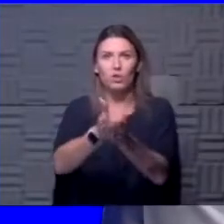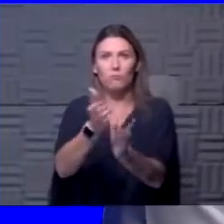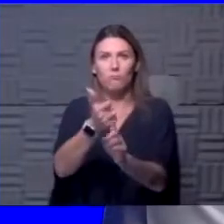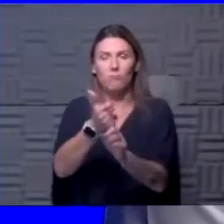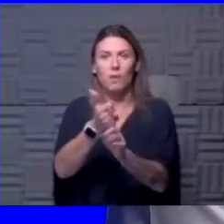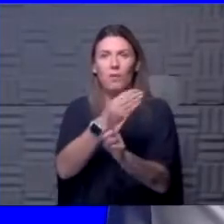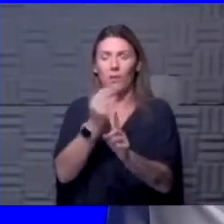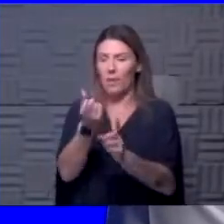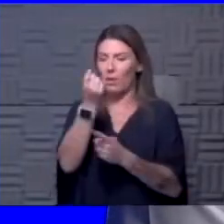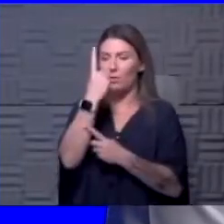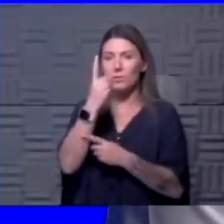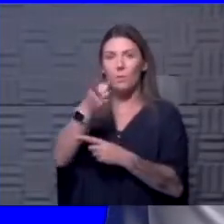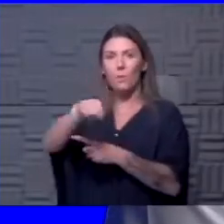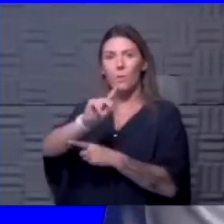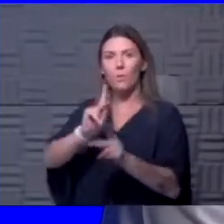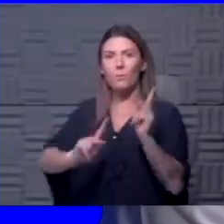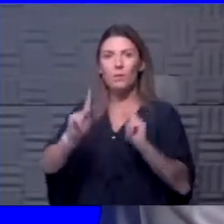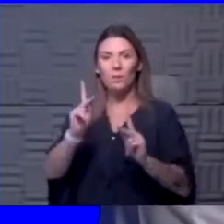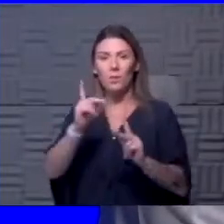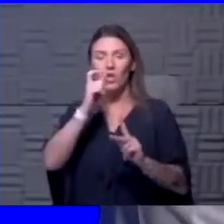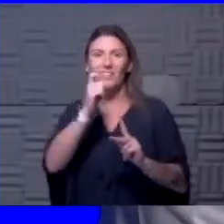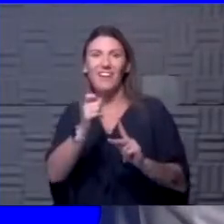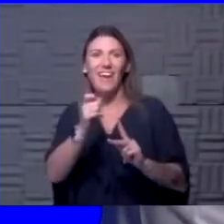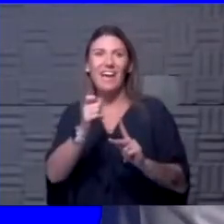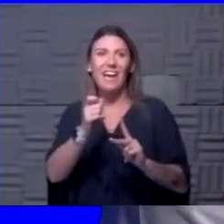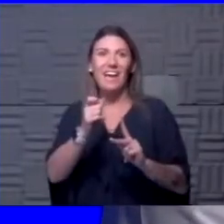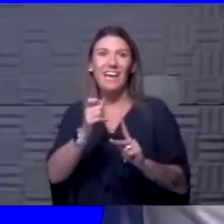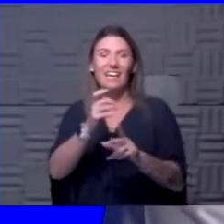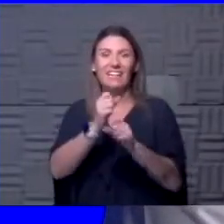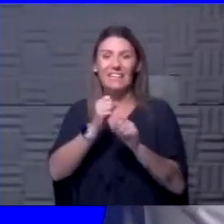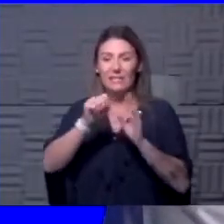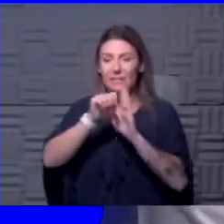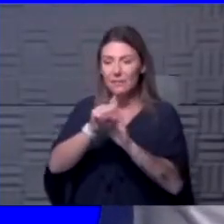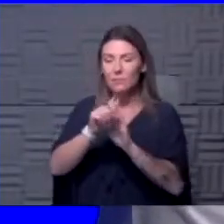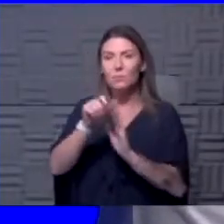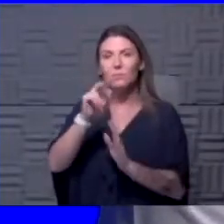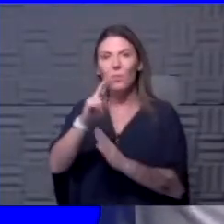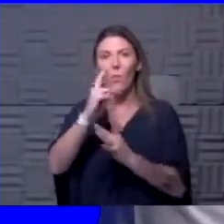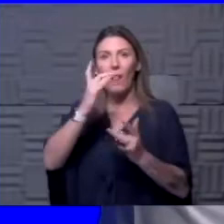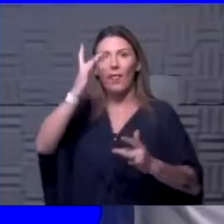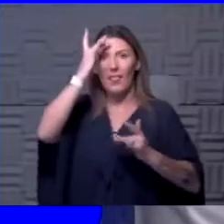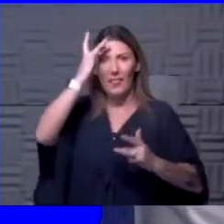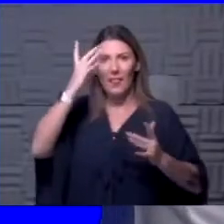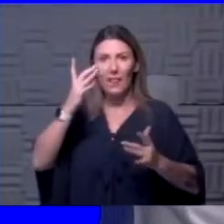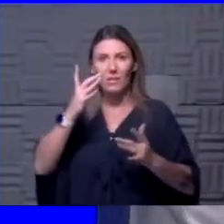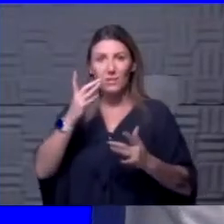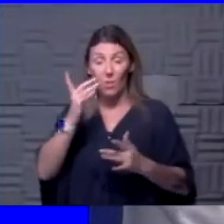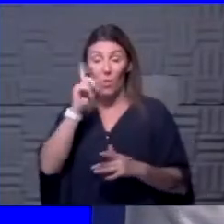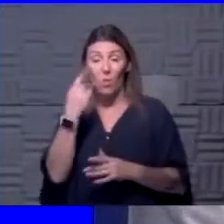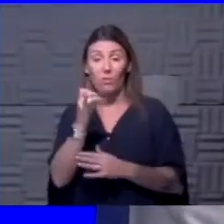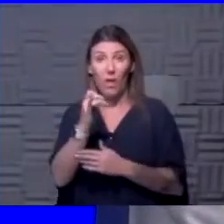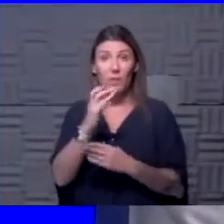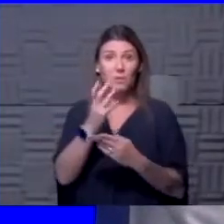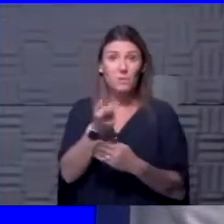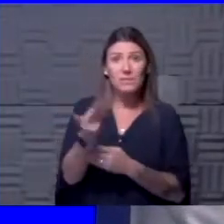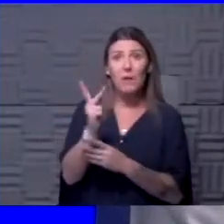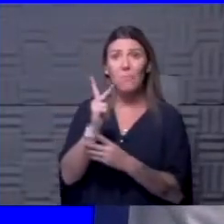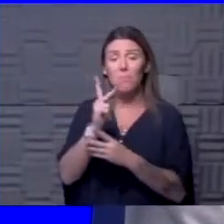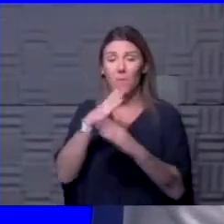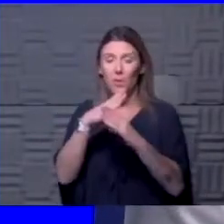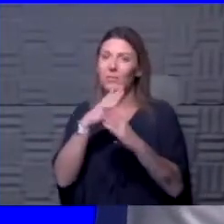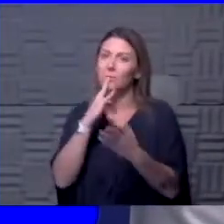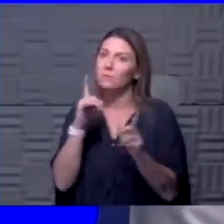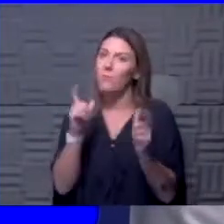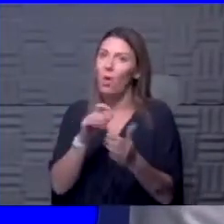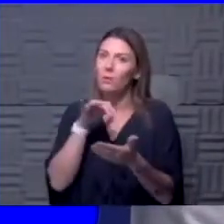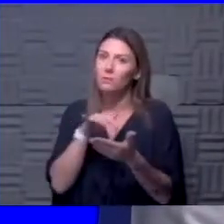They, and they understood that those people did not get symptoms or did not get ill from it. So it looked like there was some immunity. Again, it's a very small study.